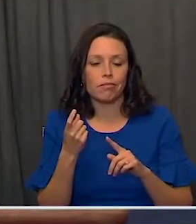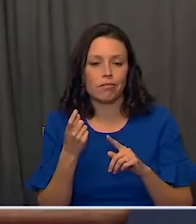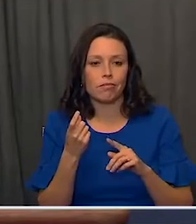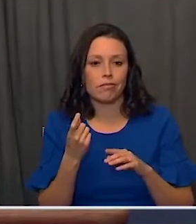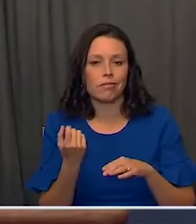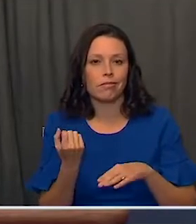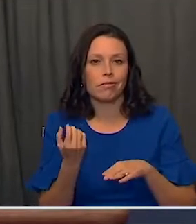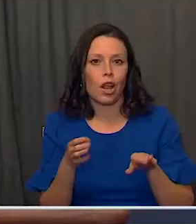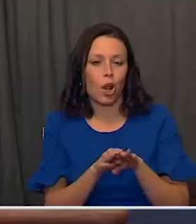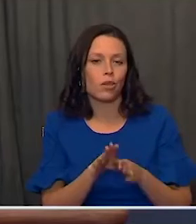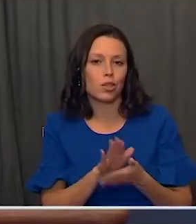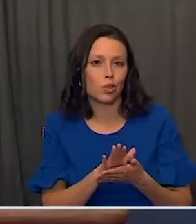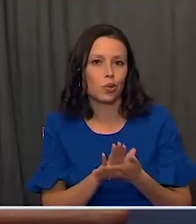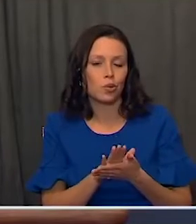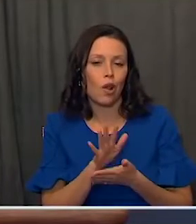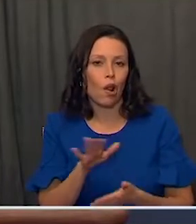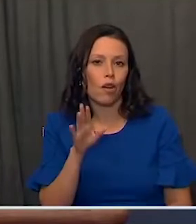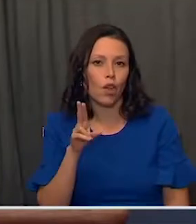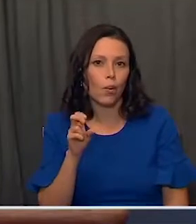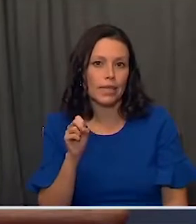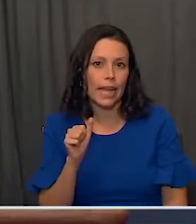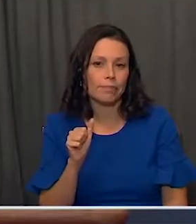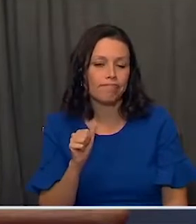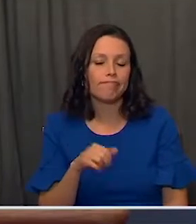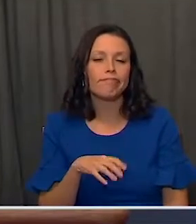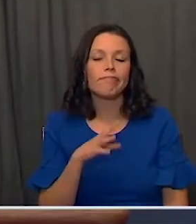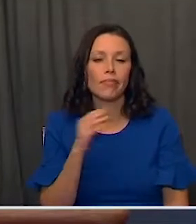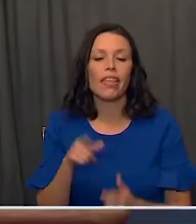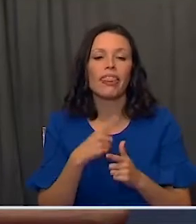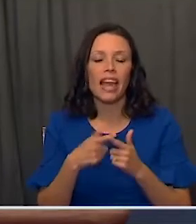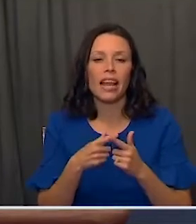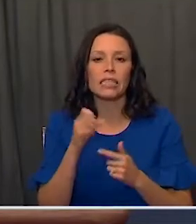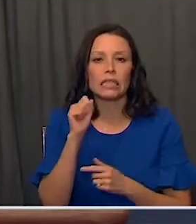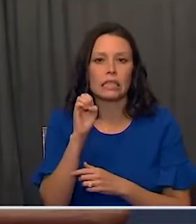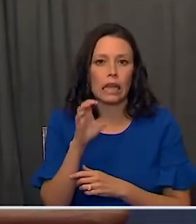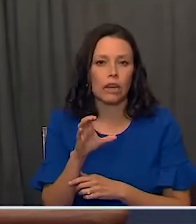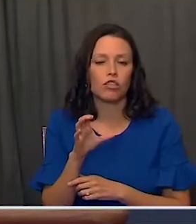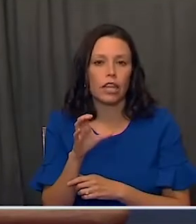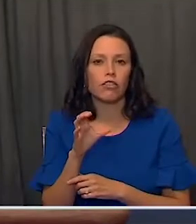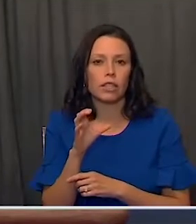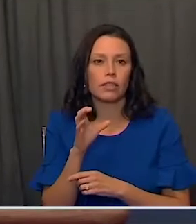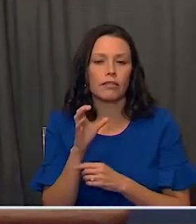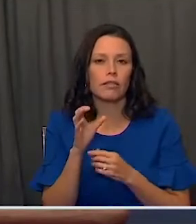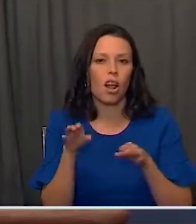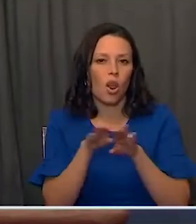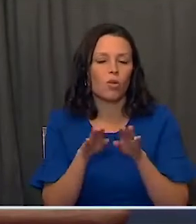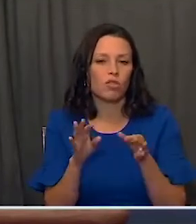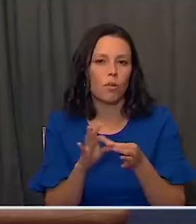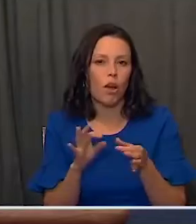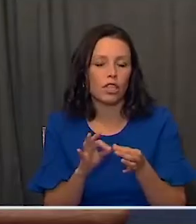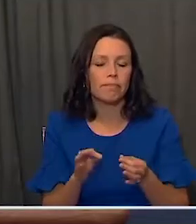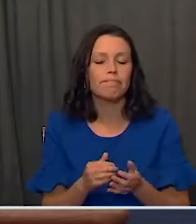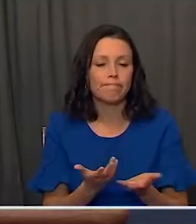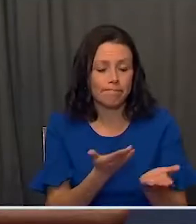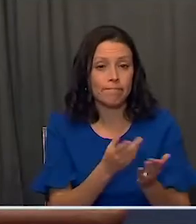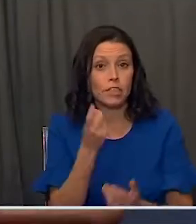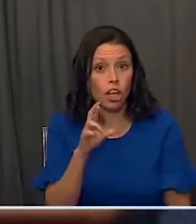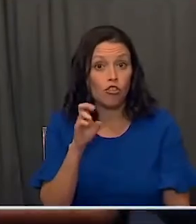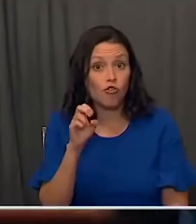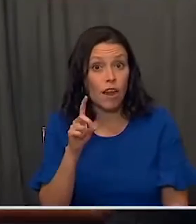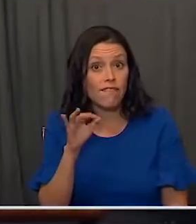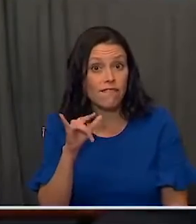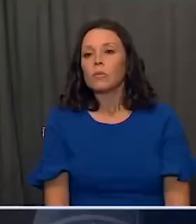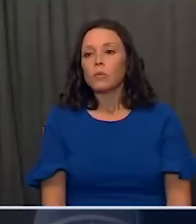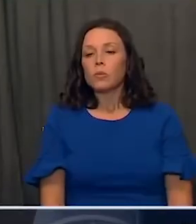kids out of the classroom around America. And then I'll have the secretary have some closing remarks. Dr. Redfield.